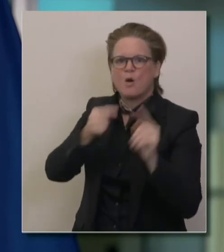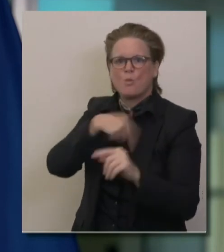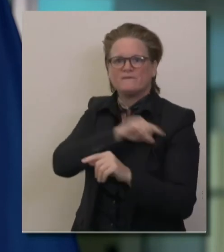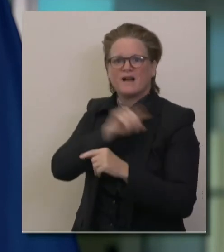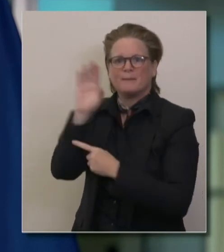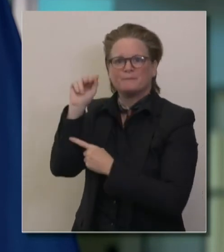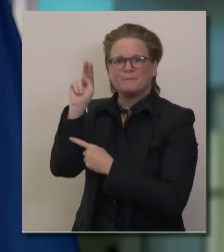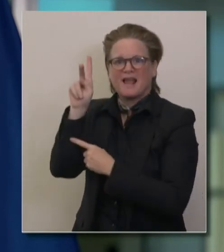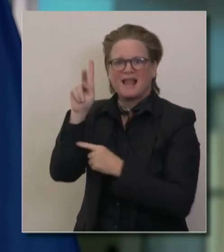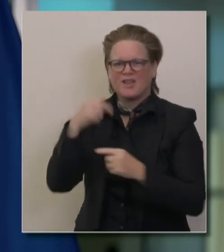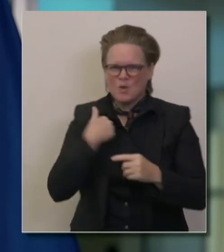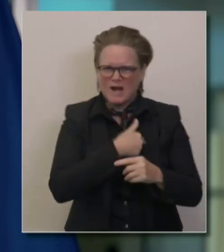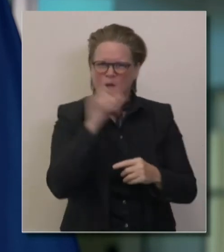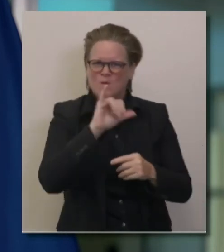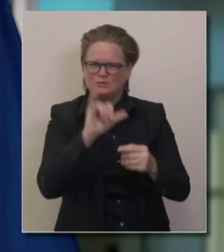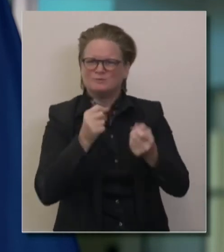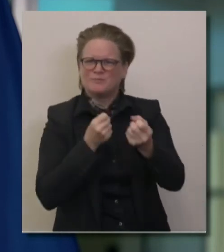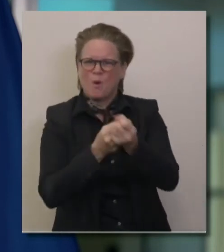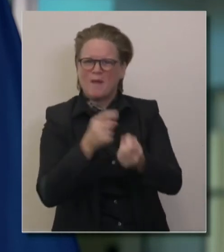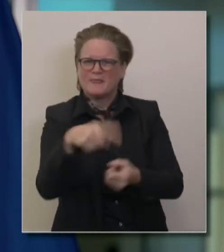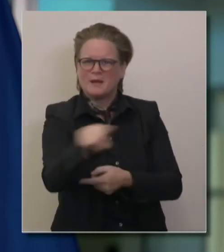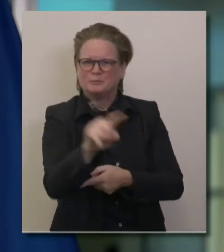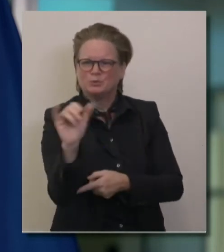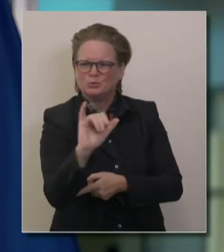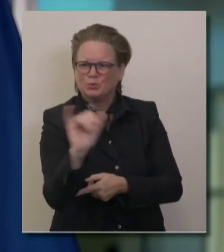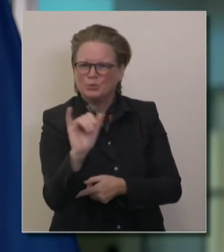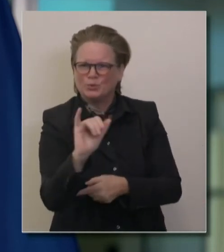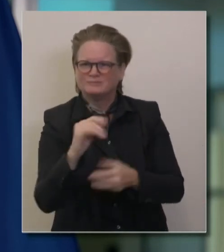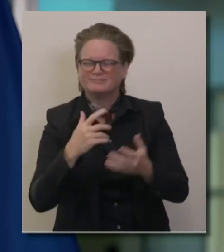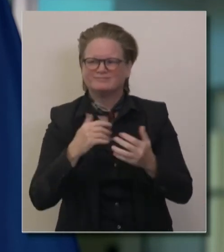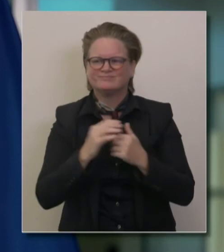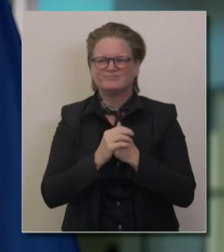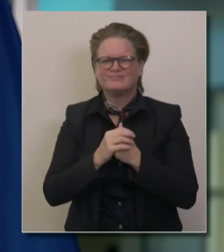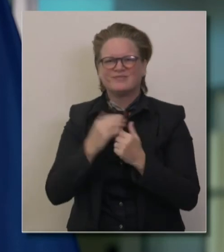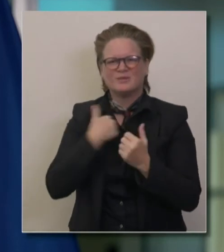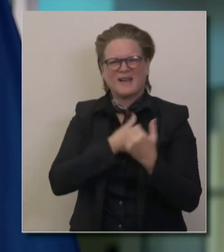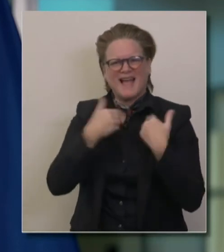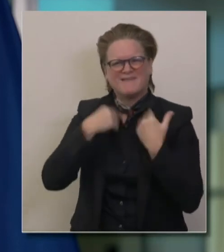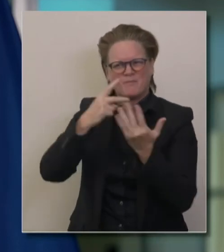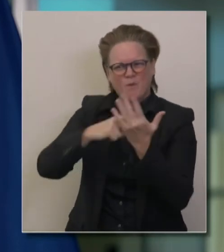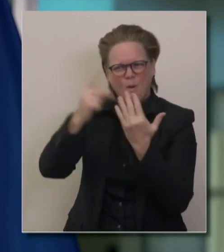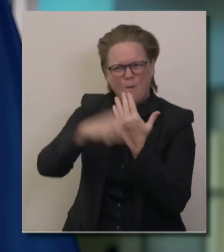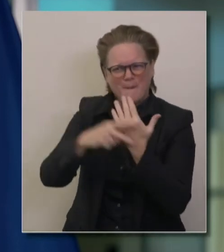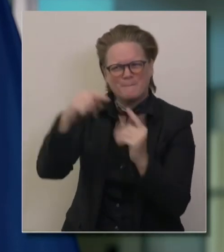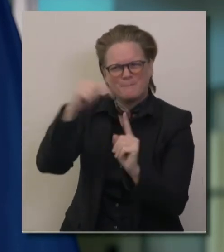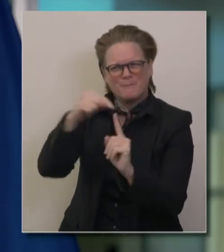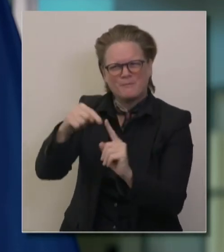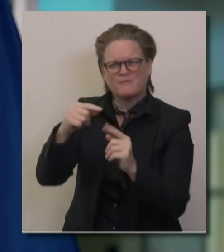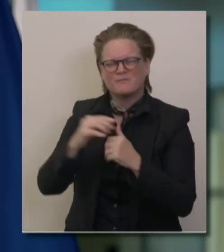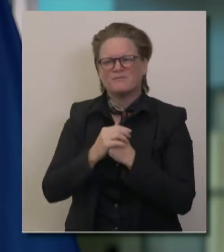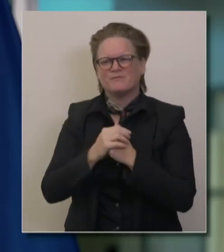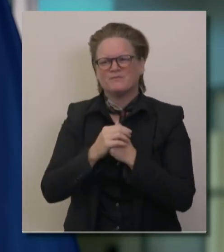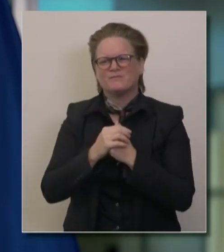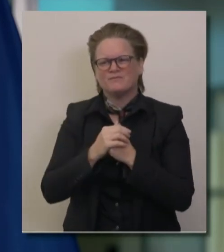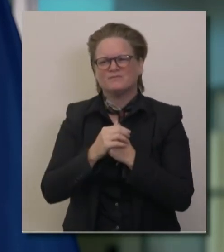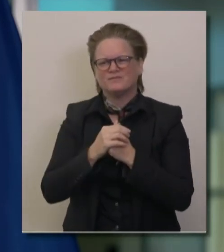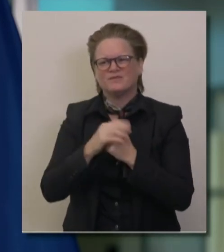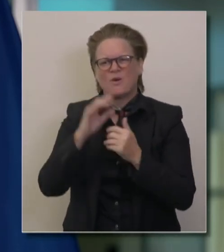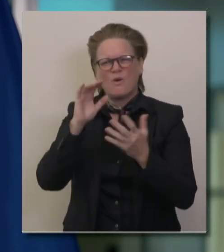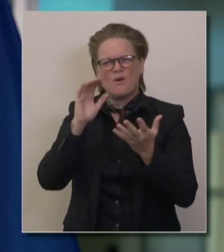First Lost Program. It's a novel program that Janet Yellen, now the new Treasury Secretary, working on behalf of our Economic